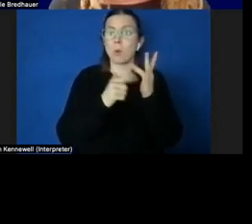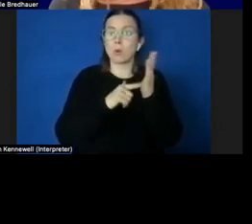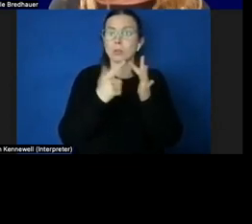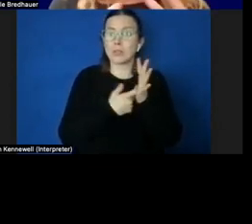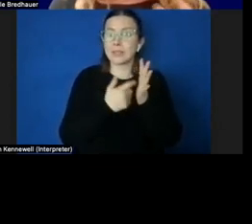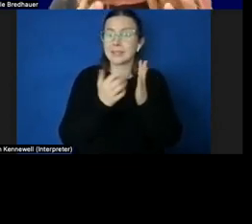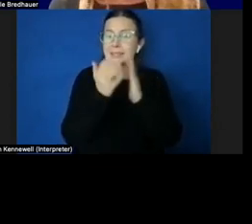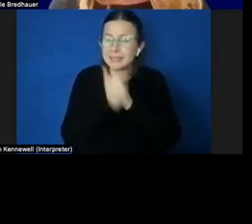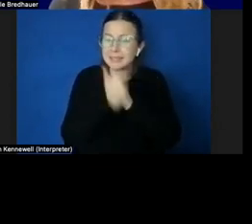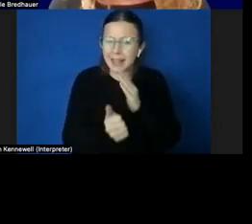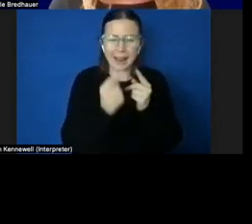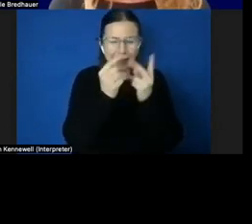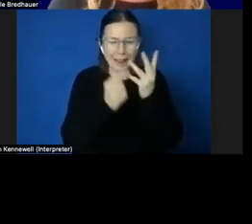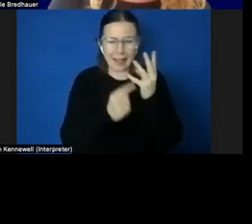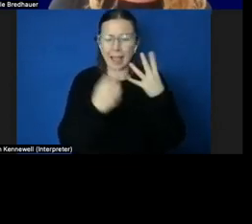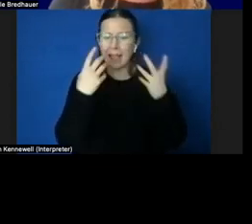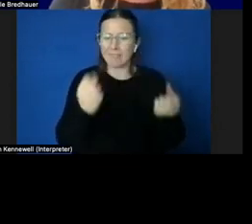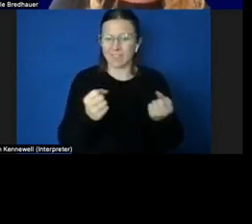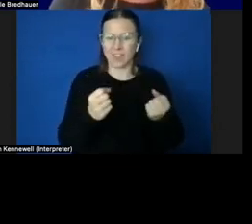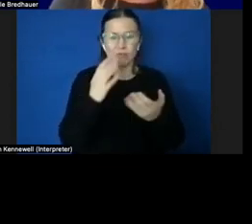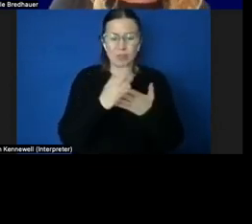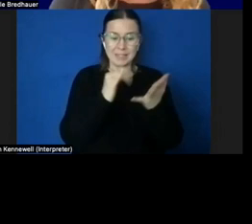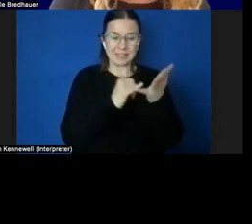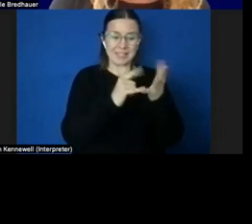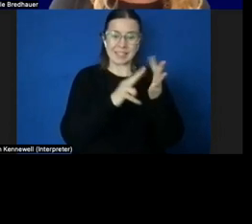are our gateway to the world.